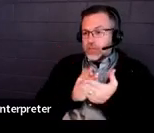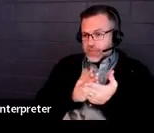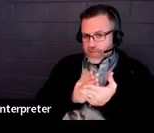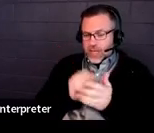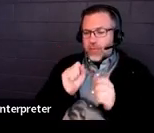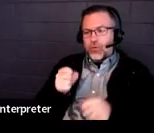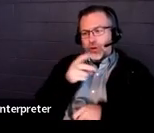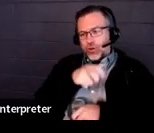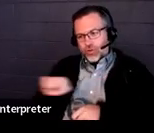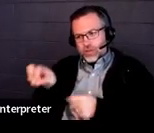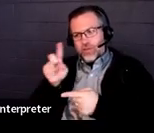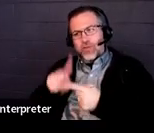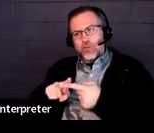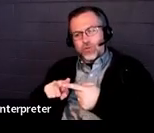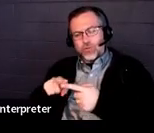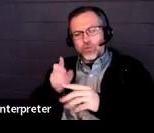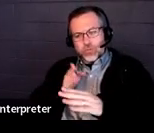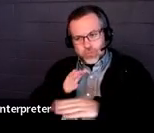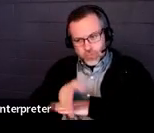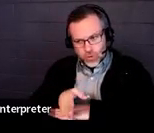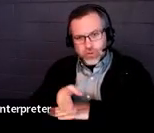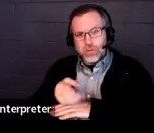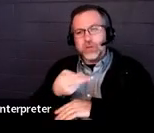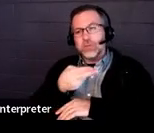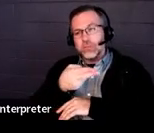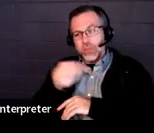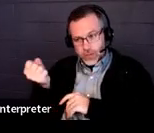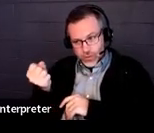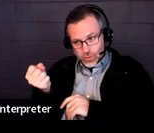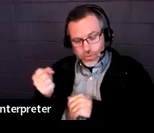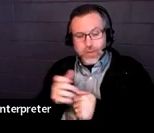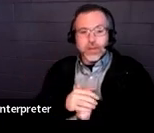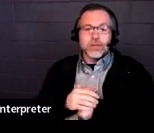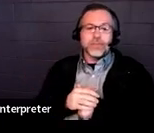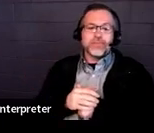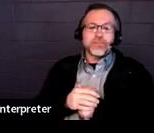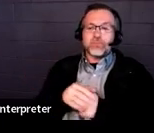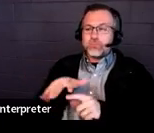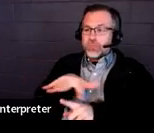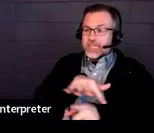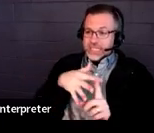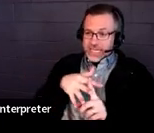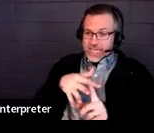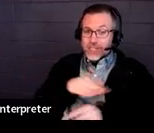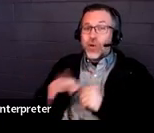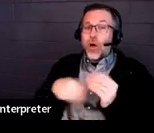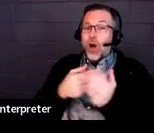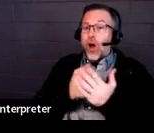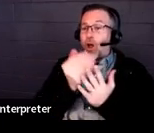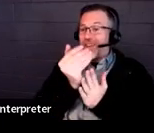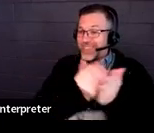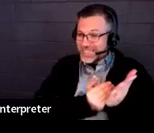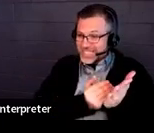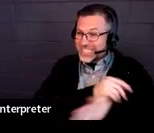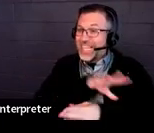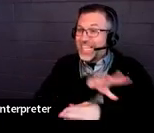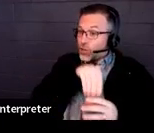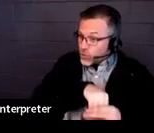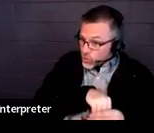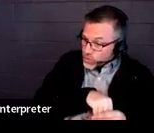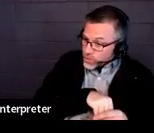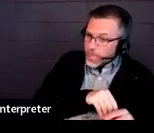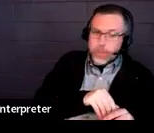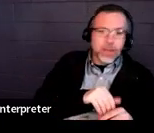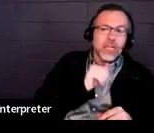post-secondary, the post-secondary setting. And so again, all of these lists are including these things, but aren't limited to these